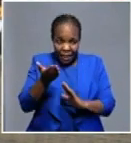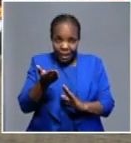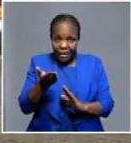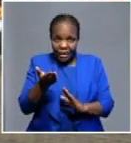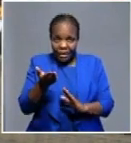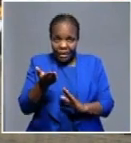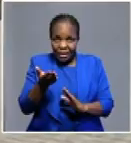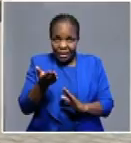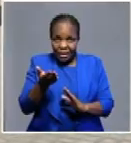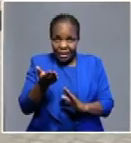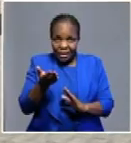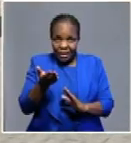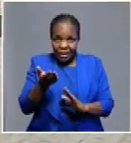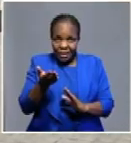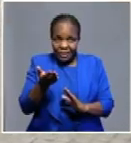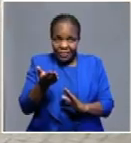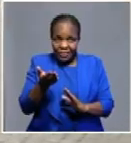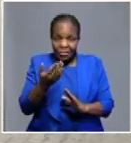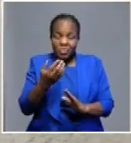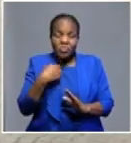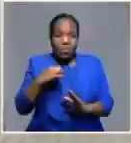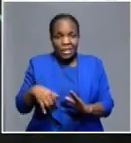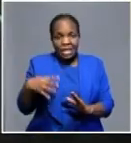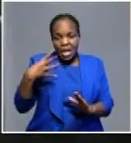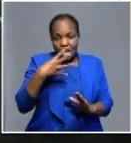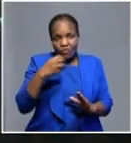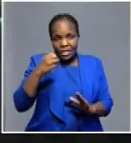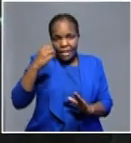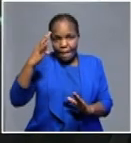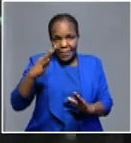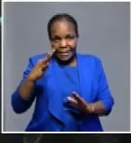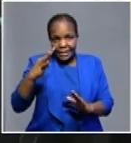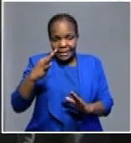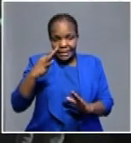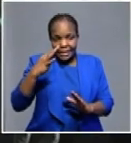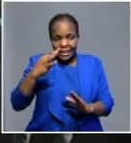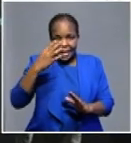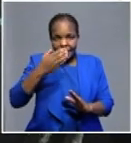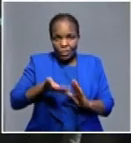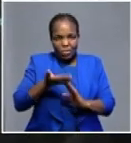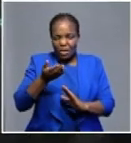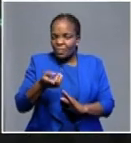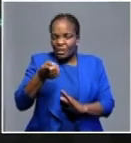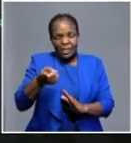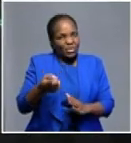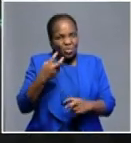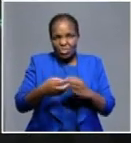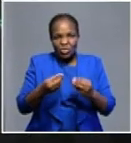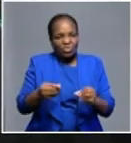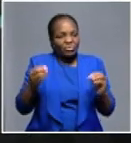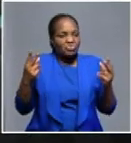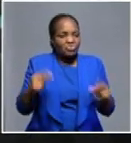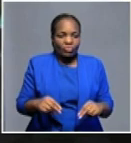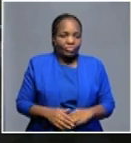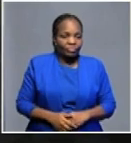so to say, with even like suggested 40 percent or we can increase with 50 percent, but that does not solve the problem. It will only